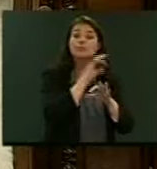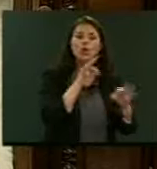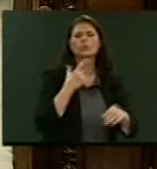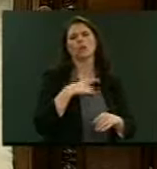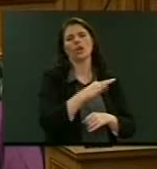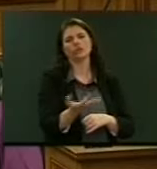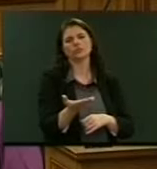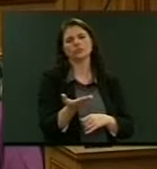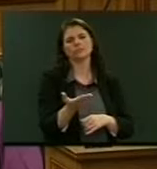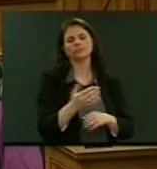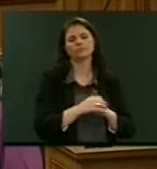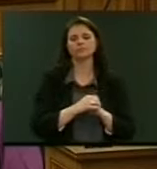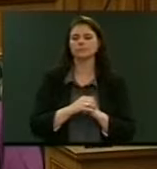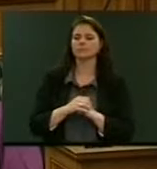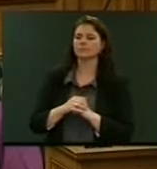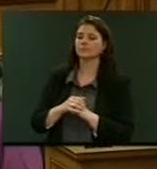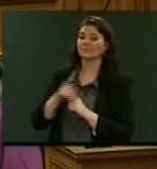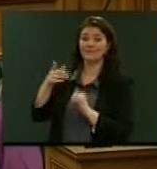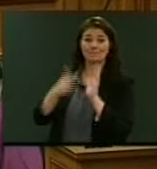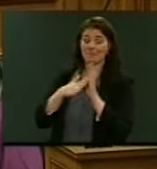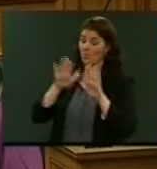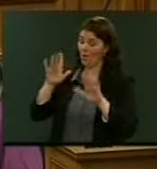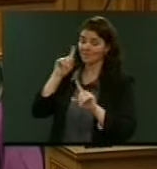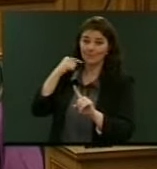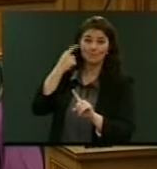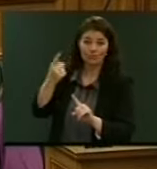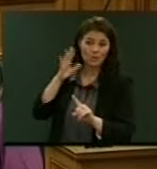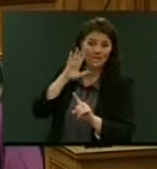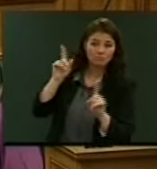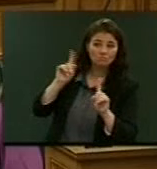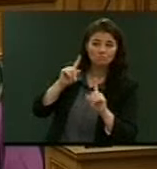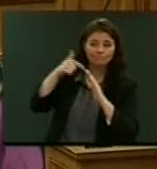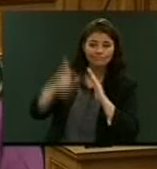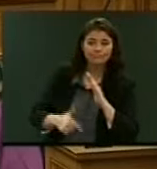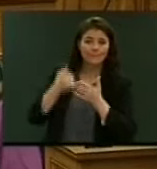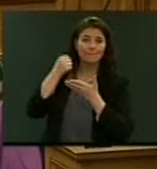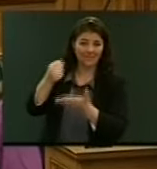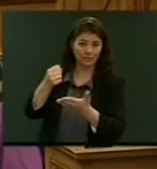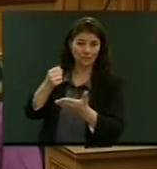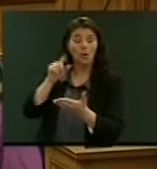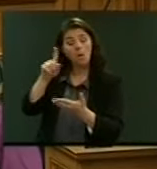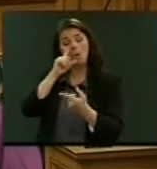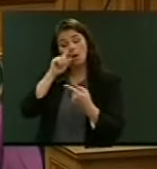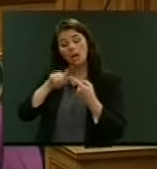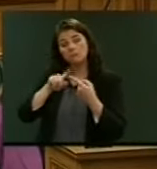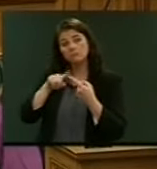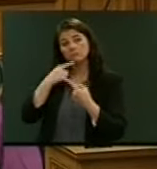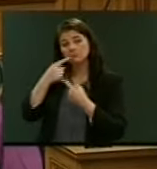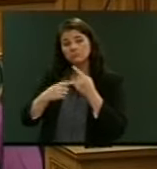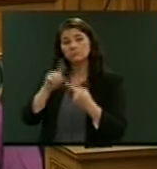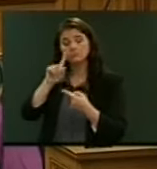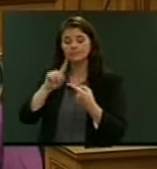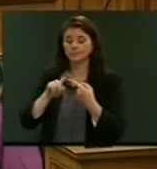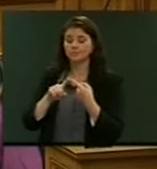Hon. Bill English. Mr Speaker, the Member will just have to wait until tomorrow to hear what's in the Budget. But I could point out to the Member that the